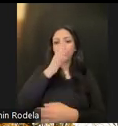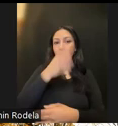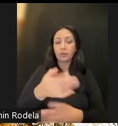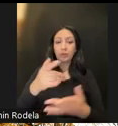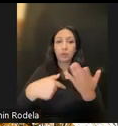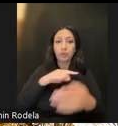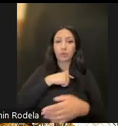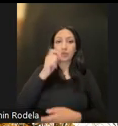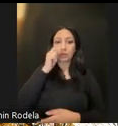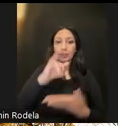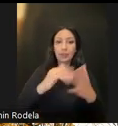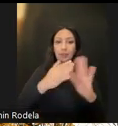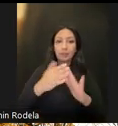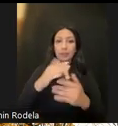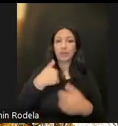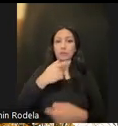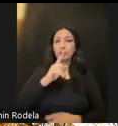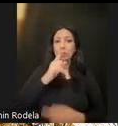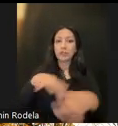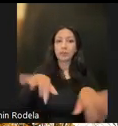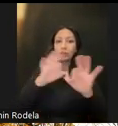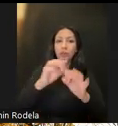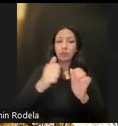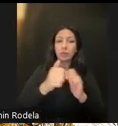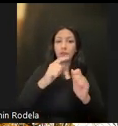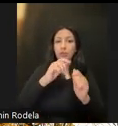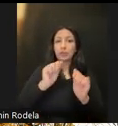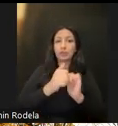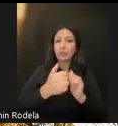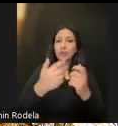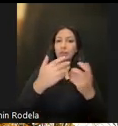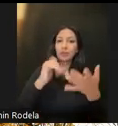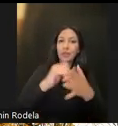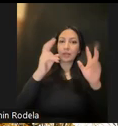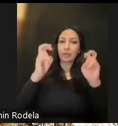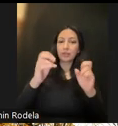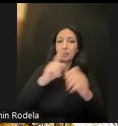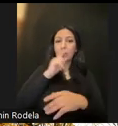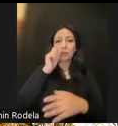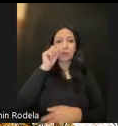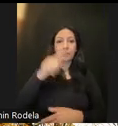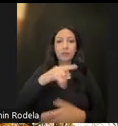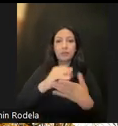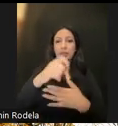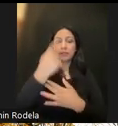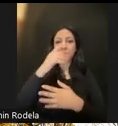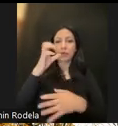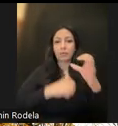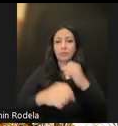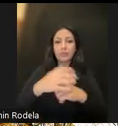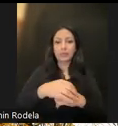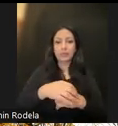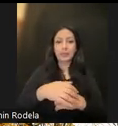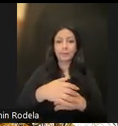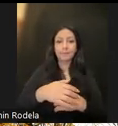this committee has been really instrumental in lifting up this issue and recognizing the needs of the missing middle or the